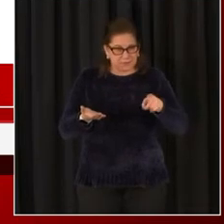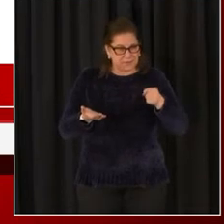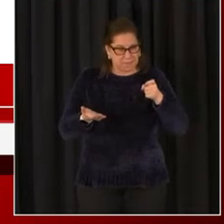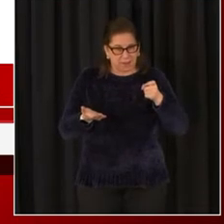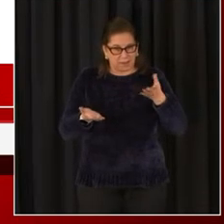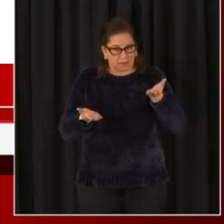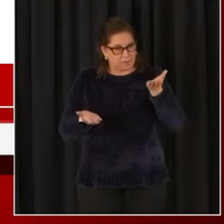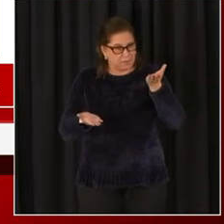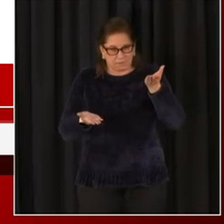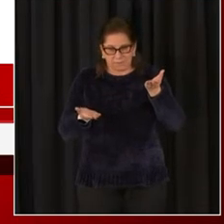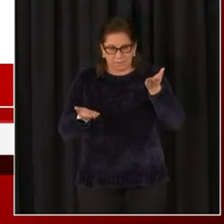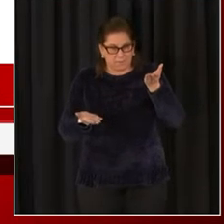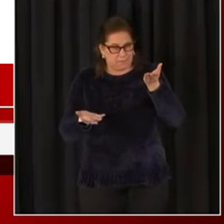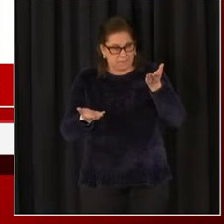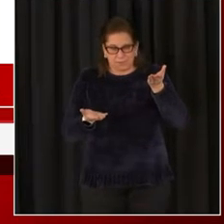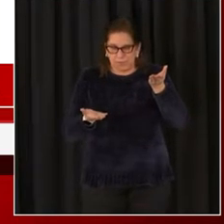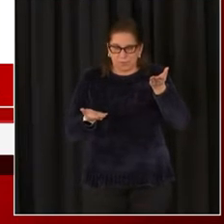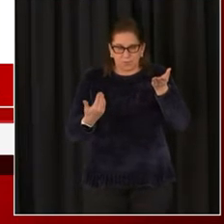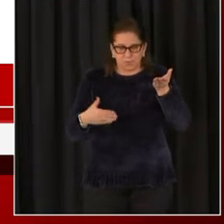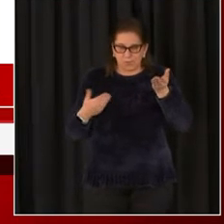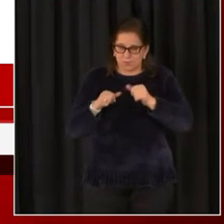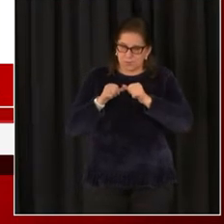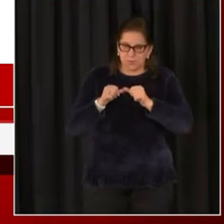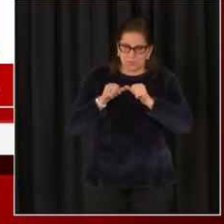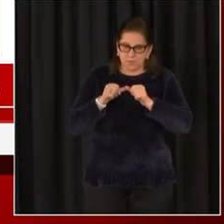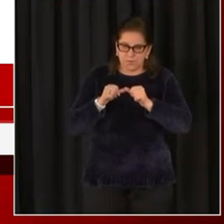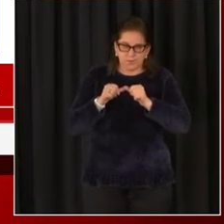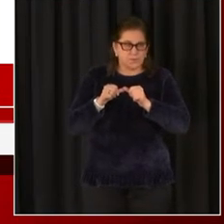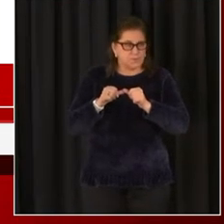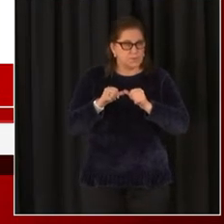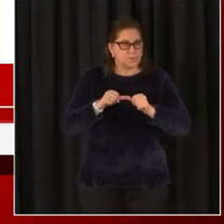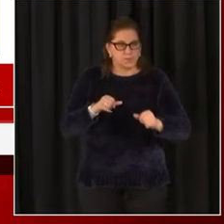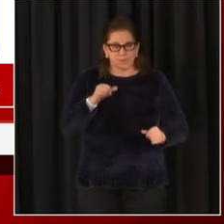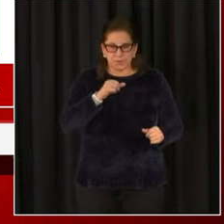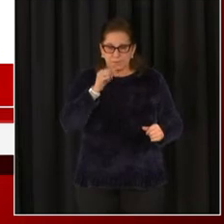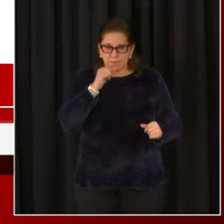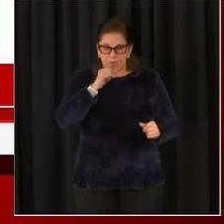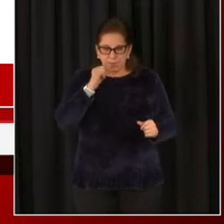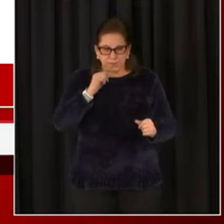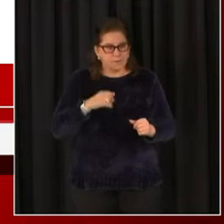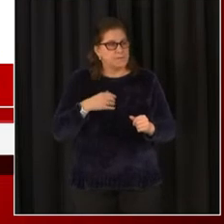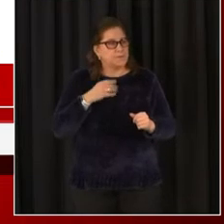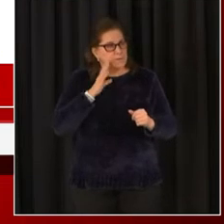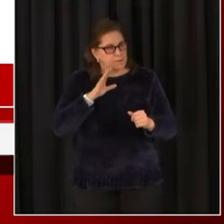child care workers and get them out just as soon as possible.